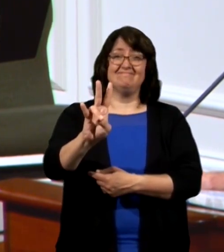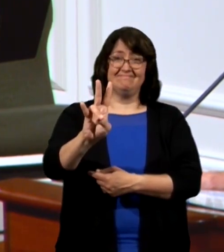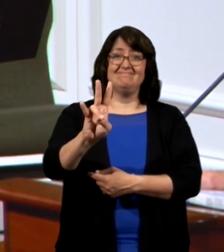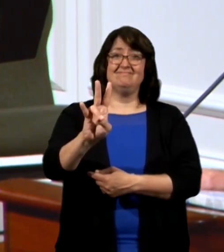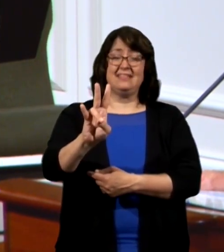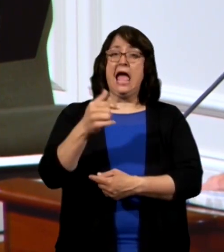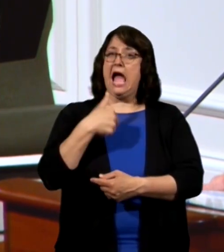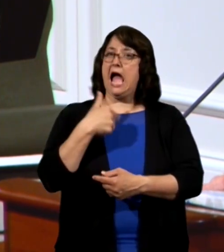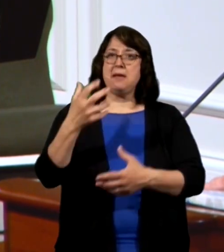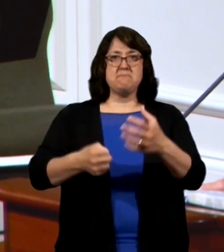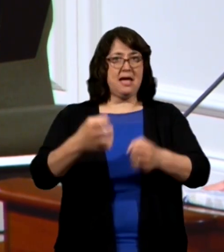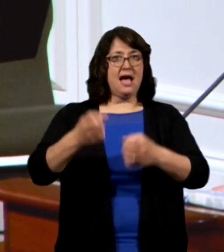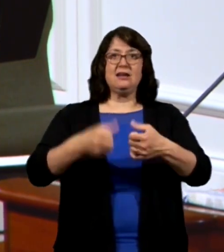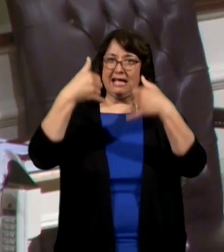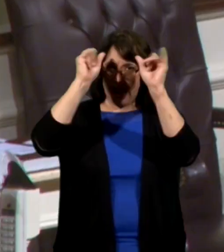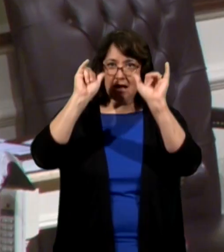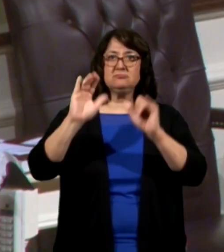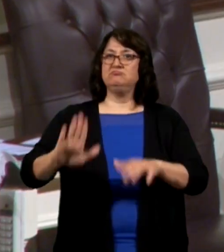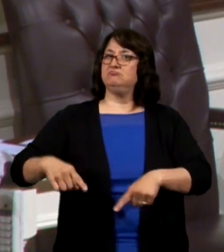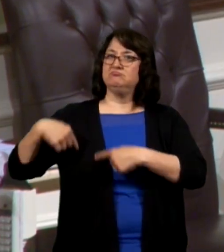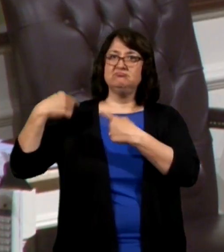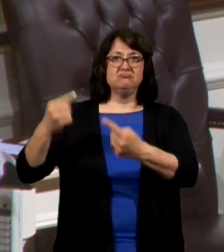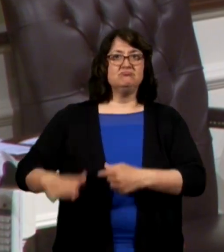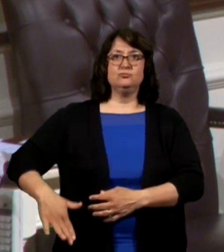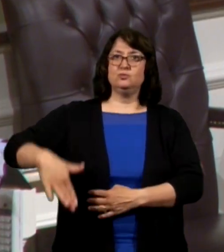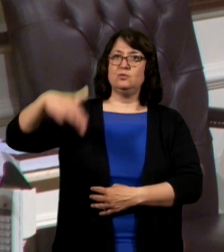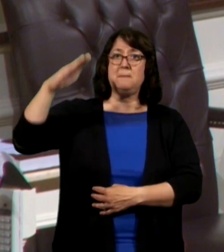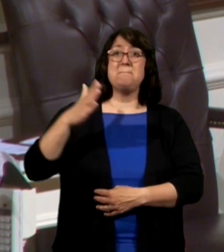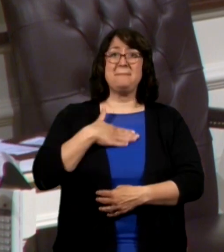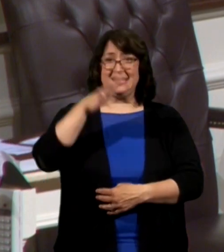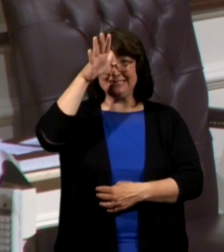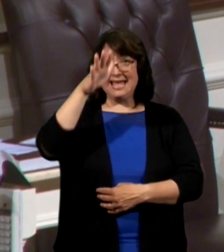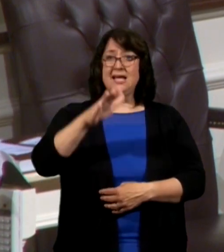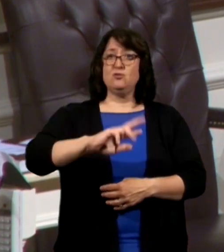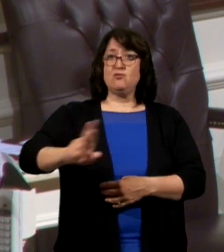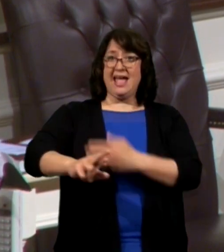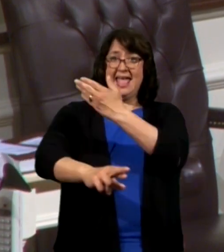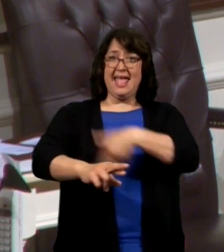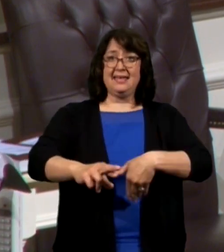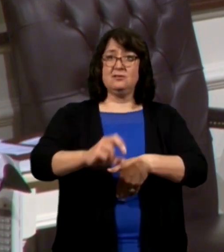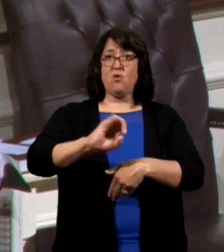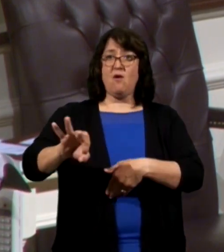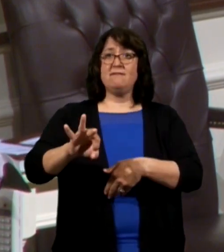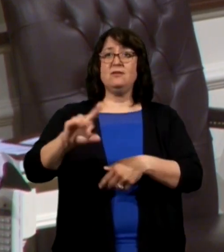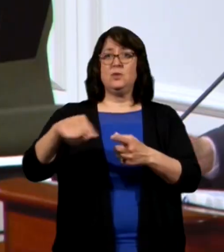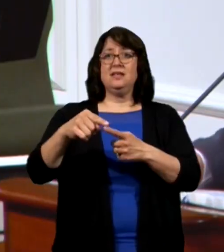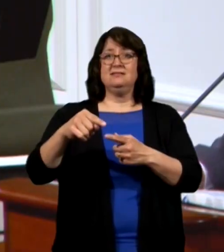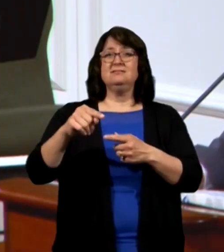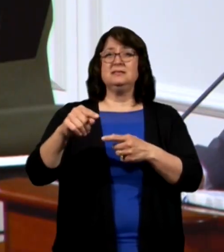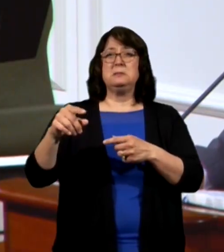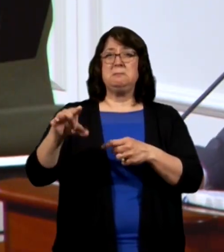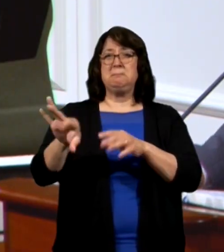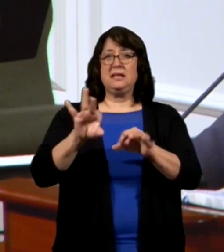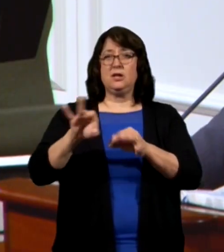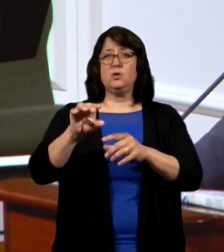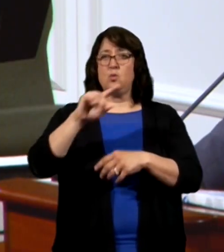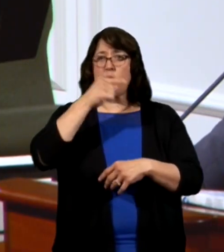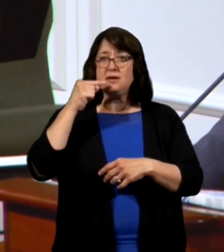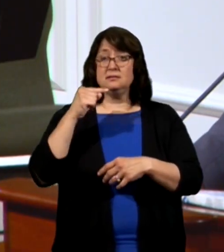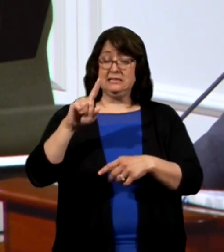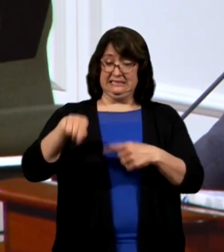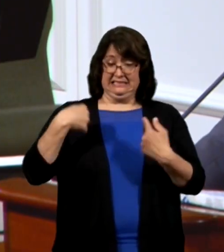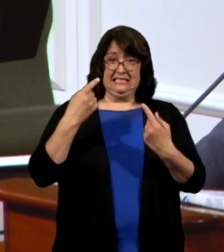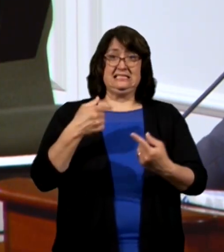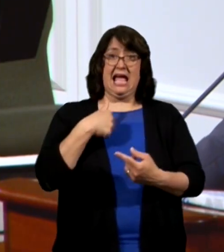And I milked cows my whole life. My dad lost his right hand in a corn picker. And from the time I was eight years old,